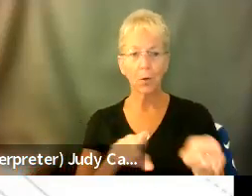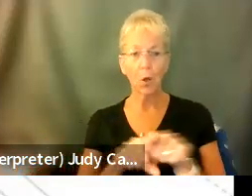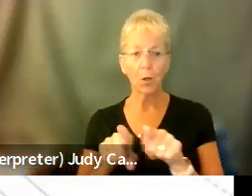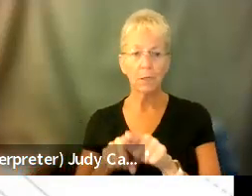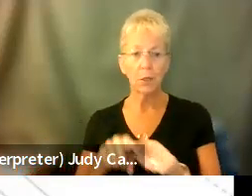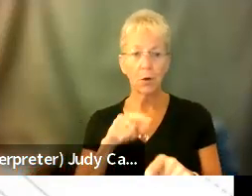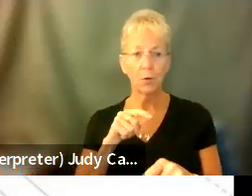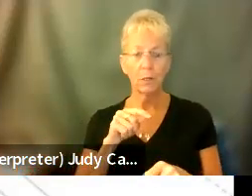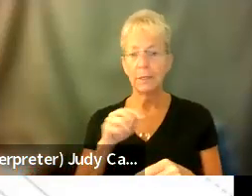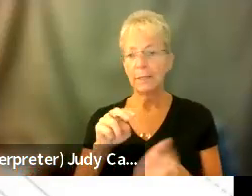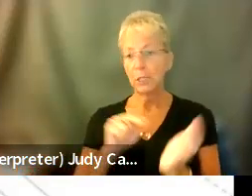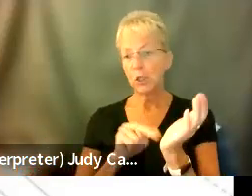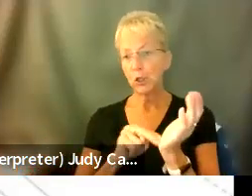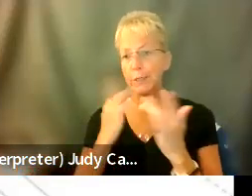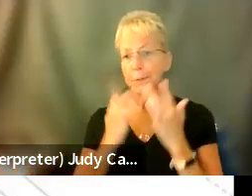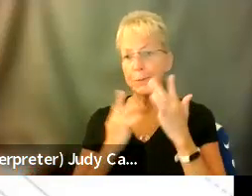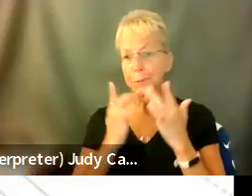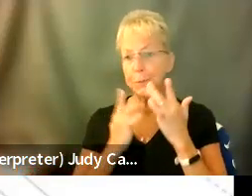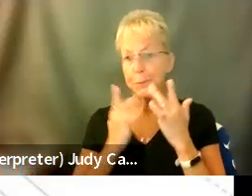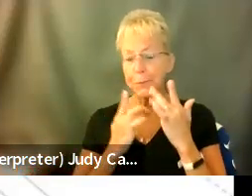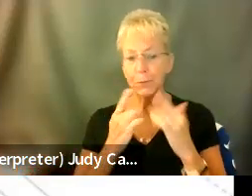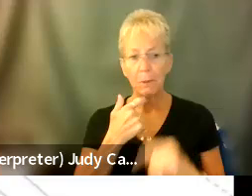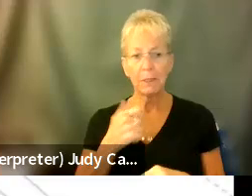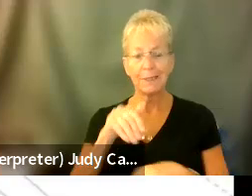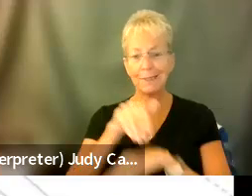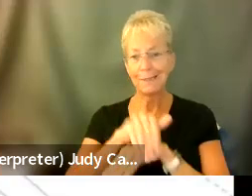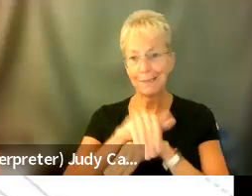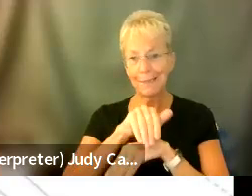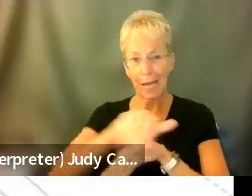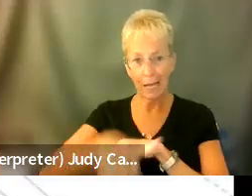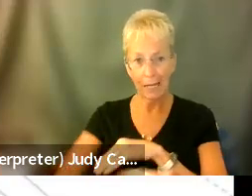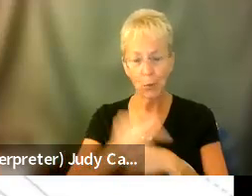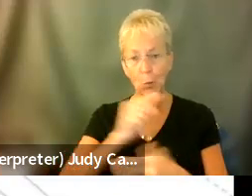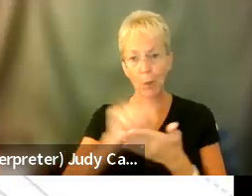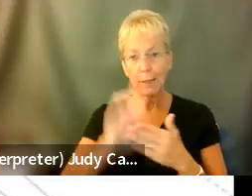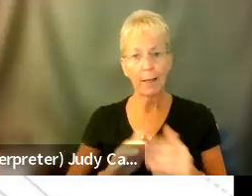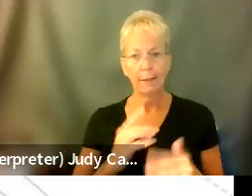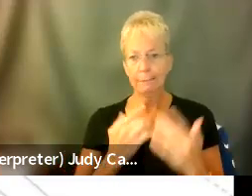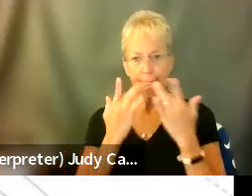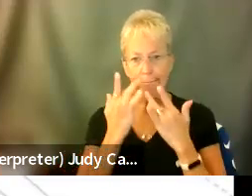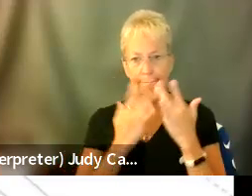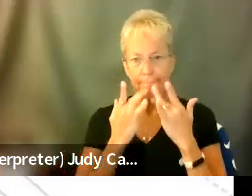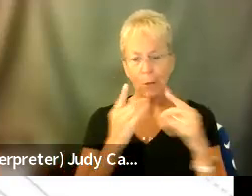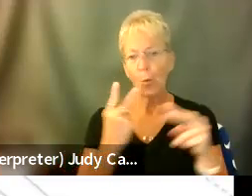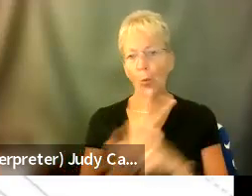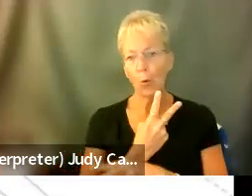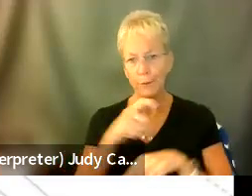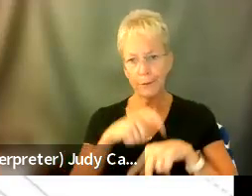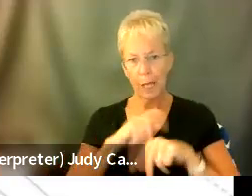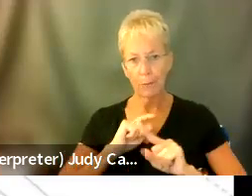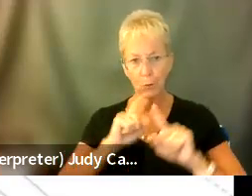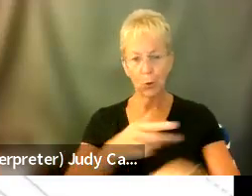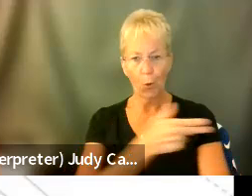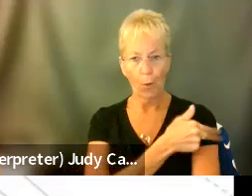on nurses, particularly, um, night shift, night shift and weekends is always like the worst time to go to the